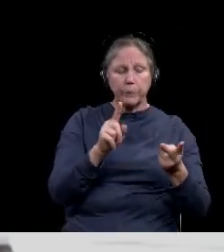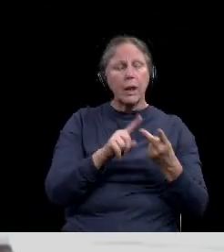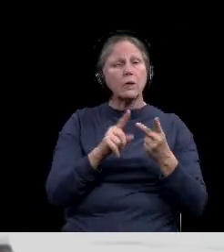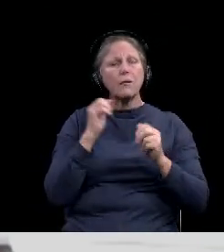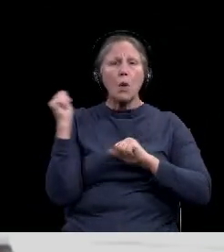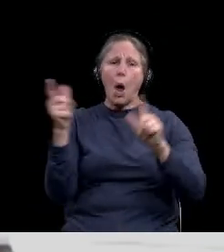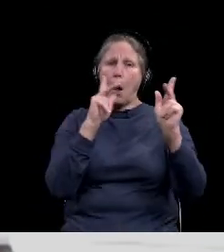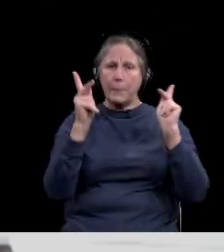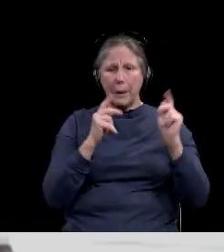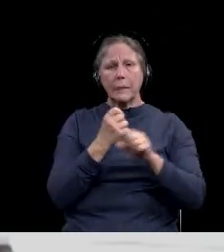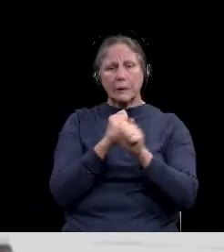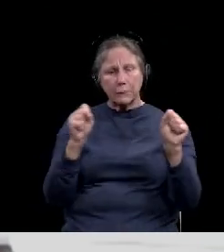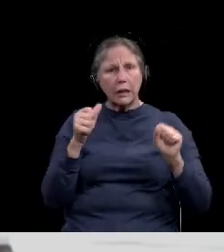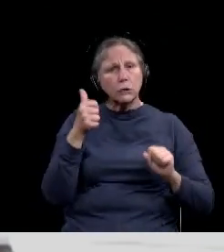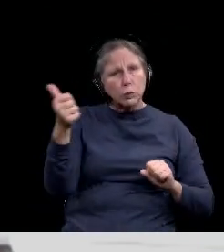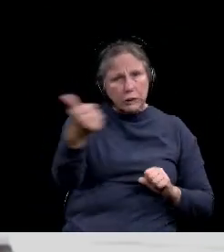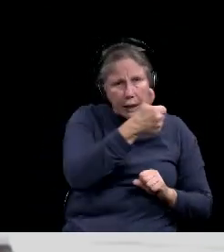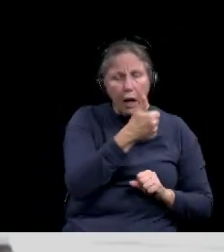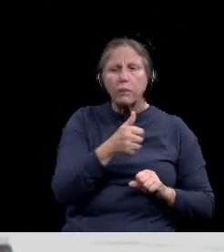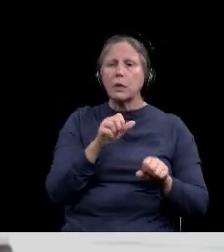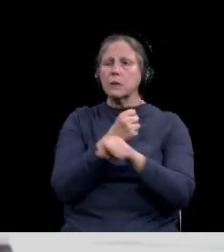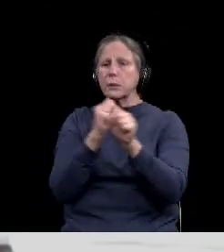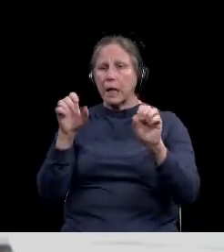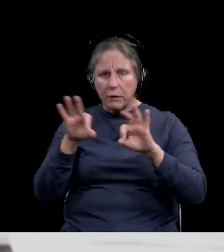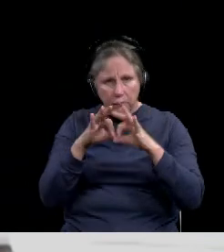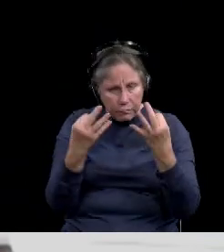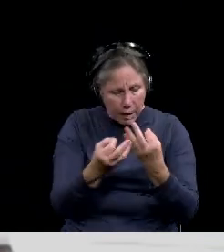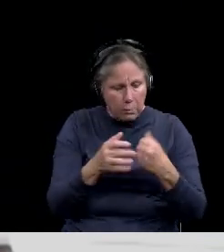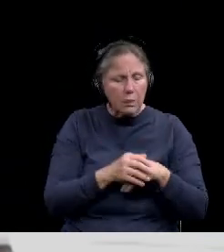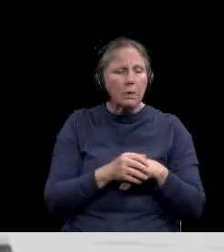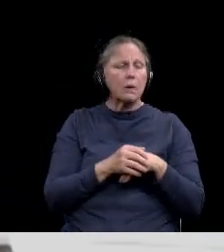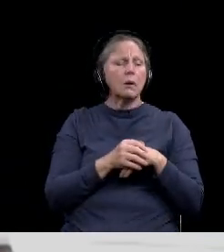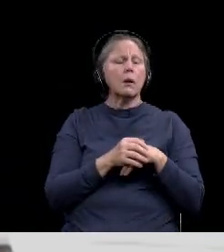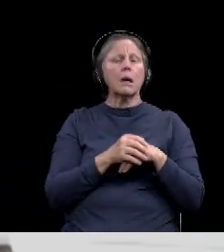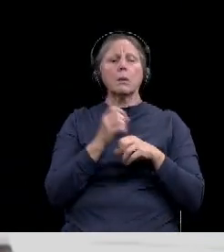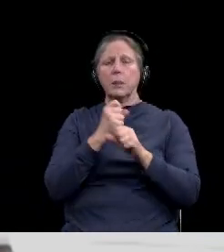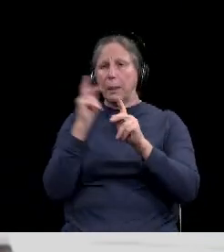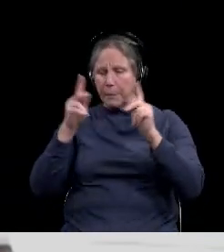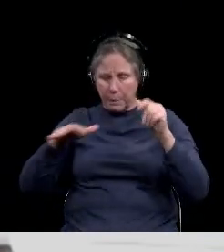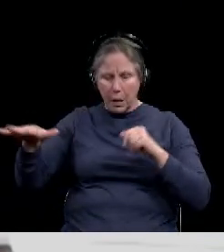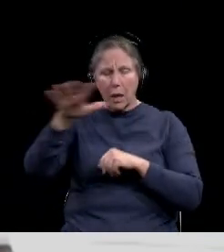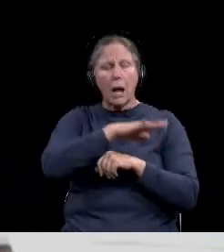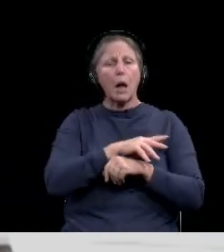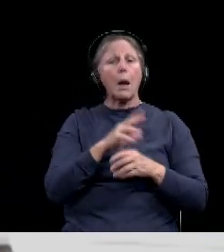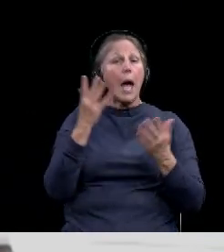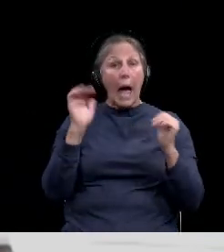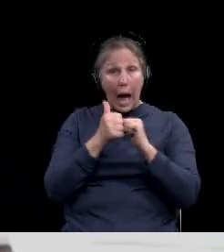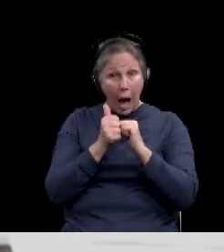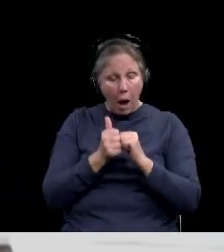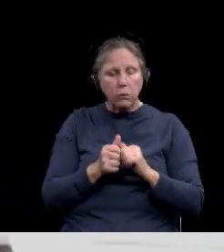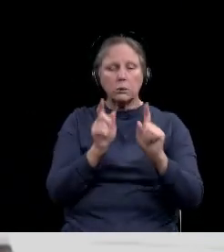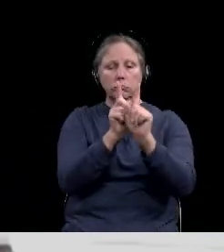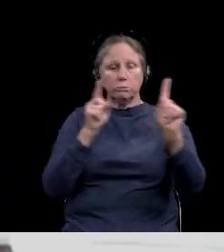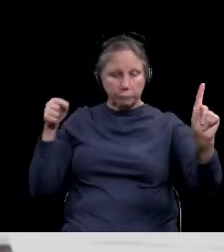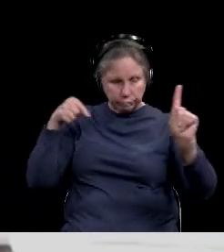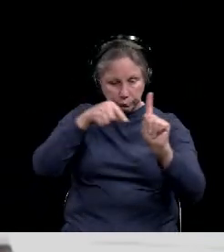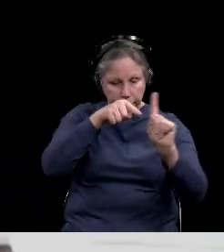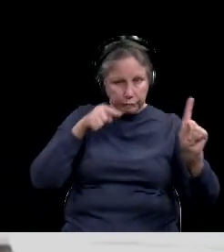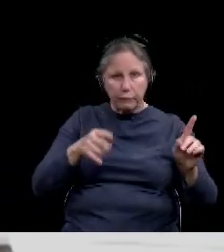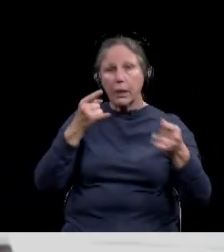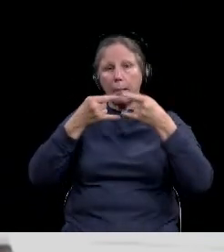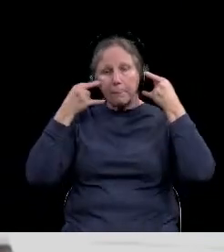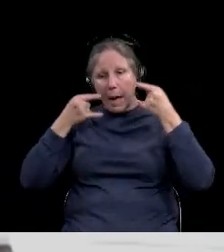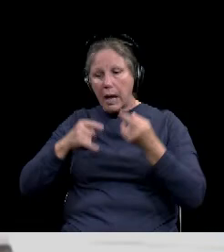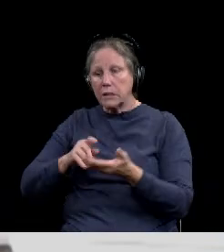and yourself and your loved ones, um, continue to practice, uh, social distancing, wear a mask, good hand hygiene, um, and stay